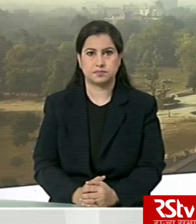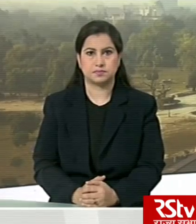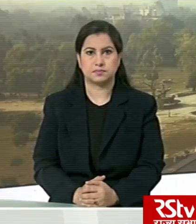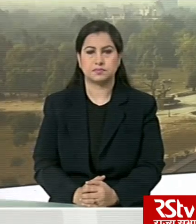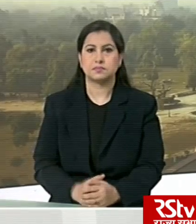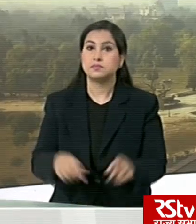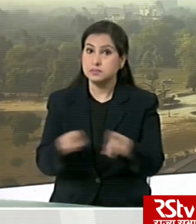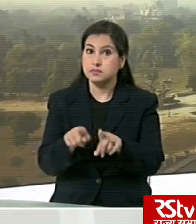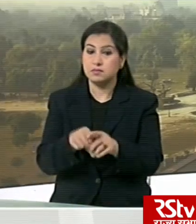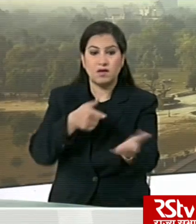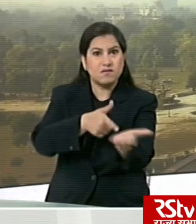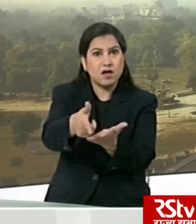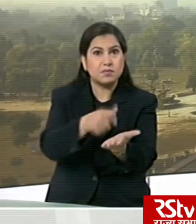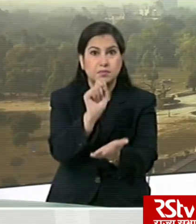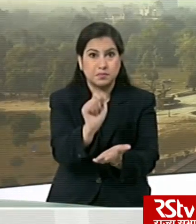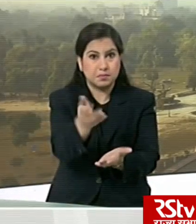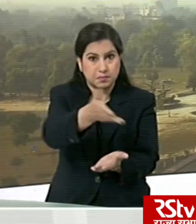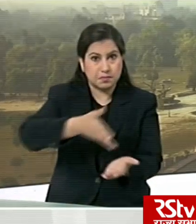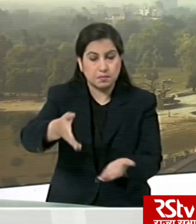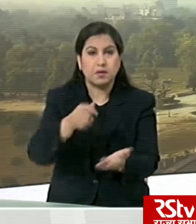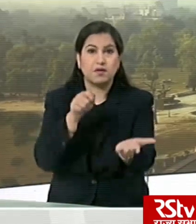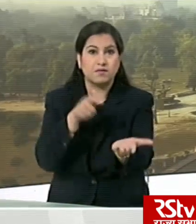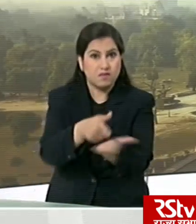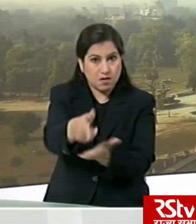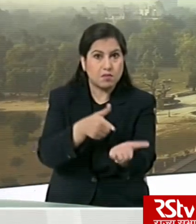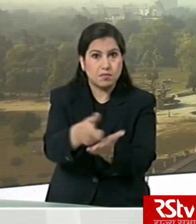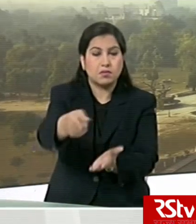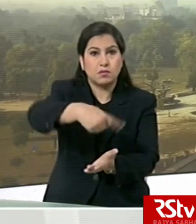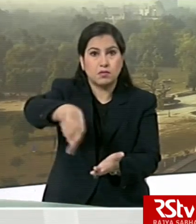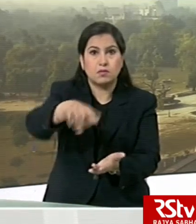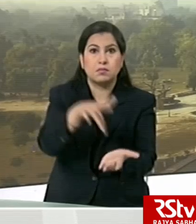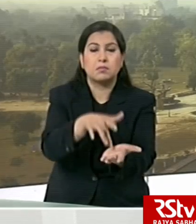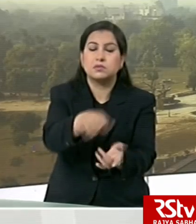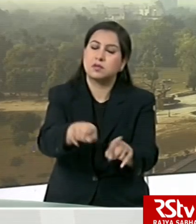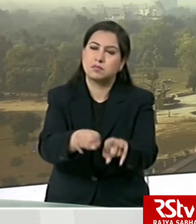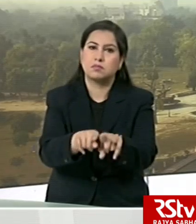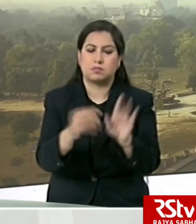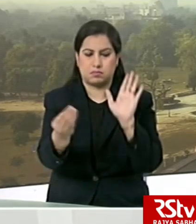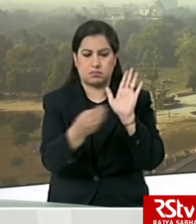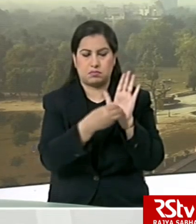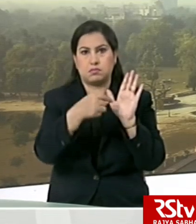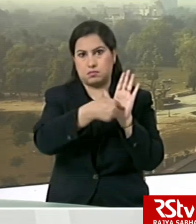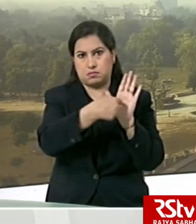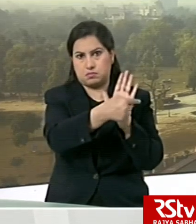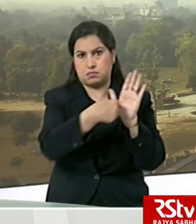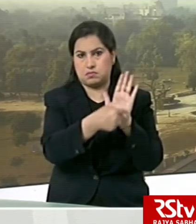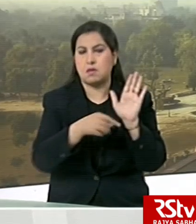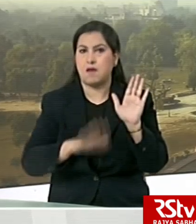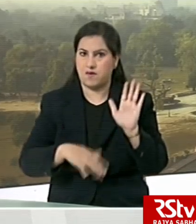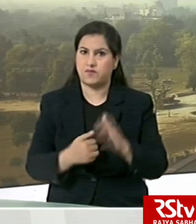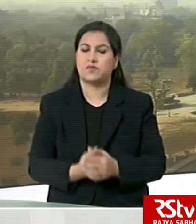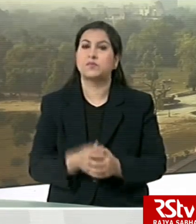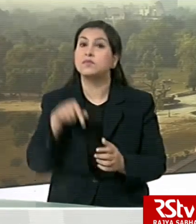And the farming operations by farmers and the farm workers in the field has also been, in fact, spoken about in that guideline.